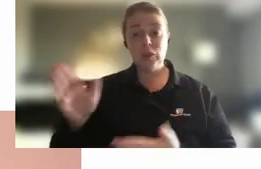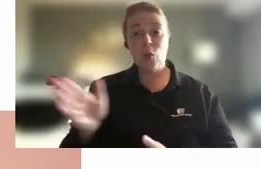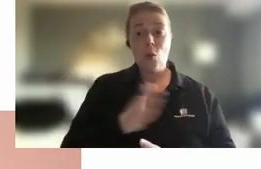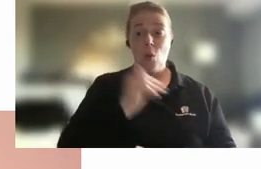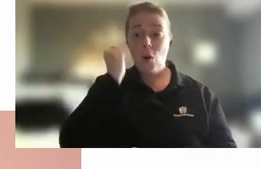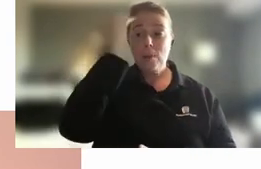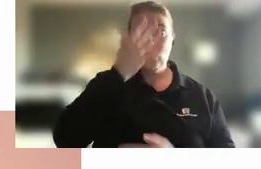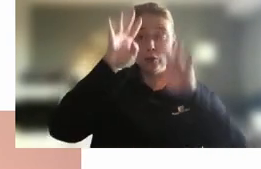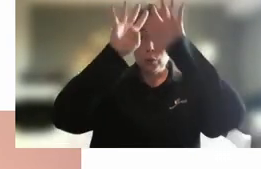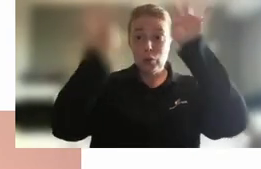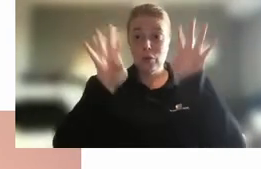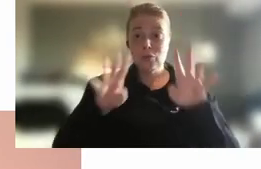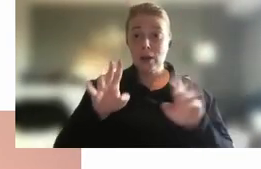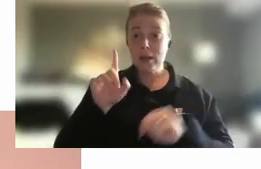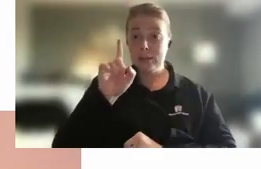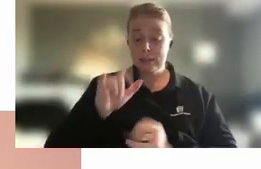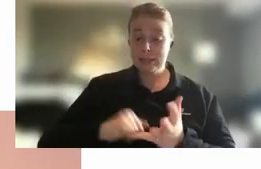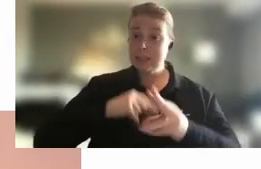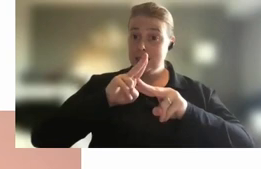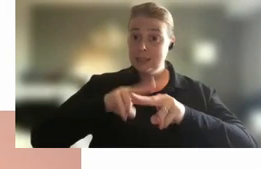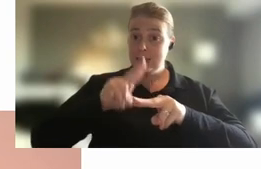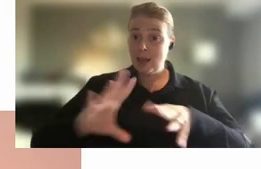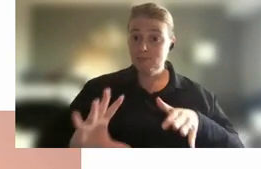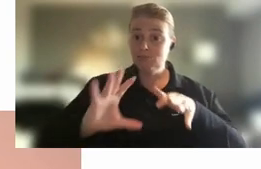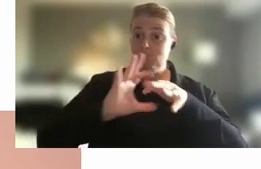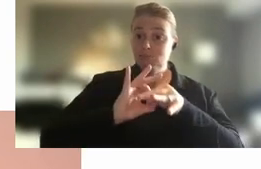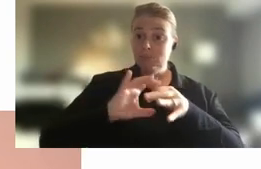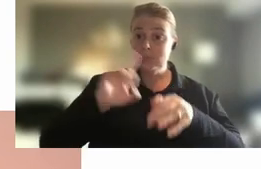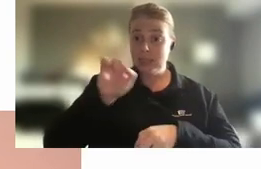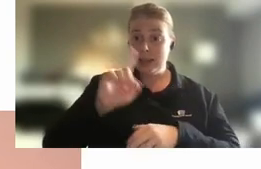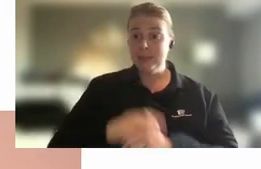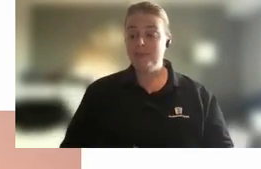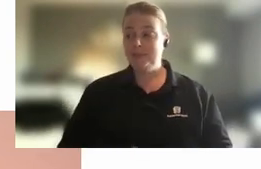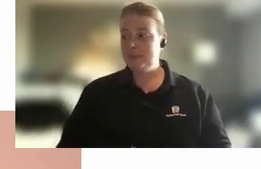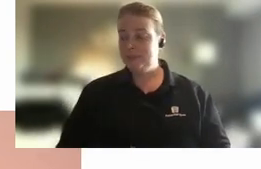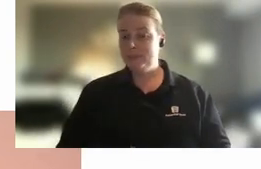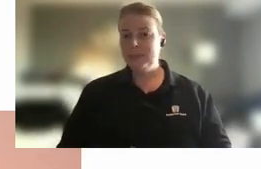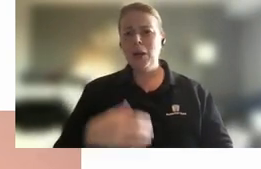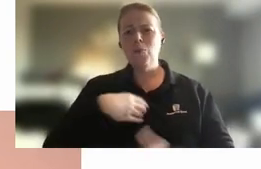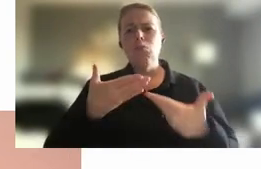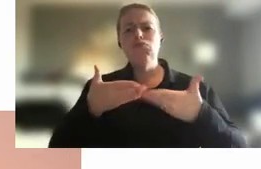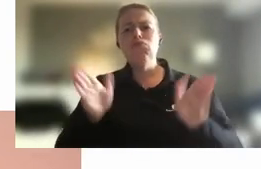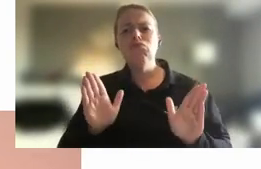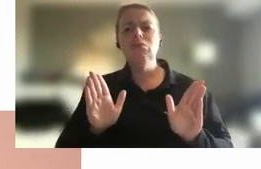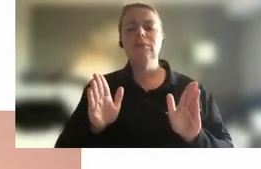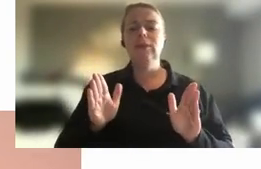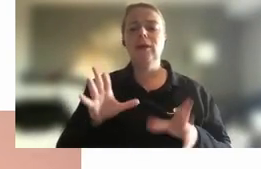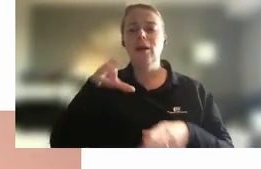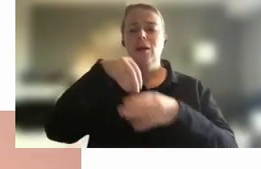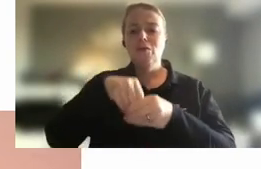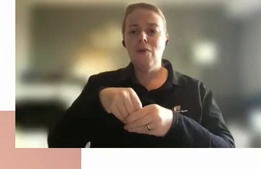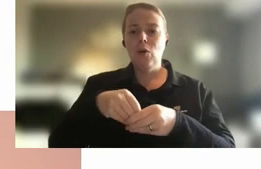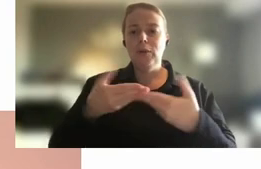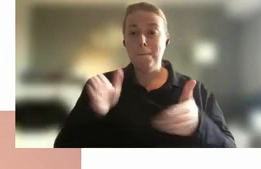Strait Islander staff who are joining us on the call today and more generally in the public service I'm